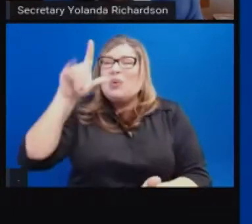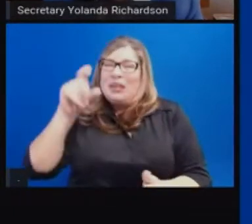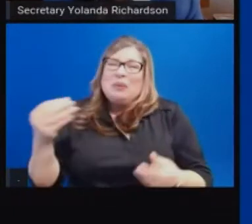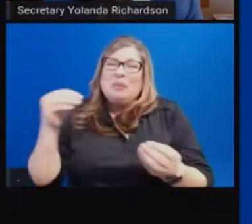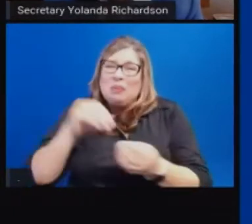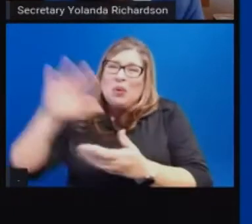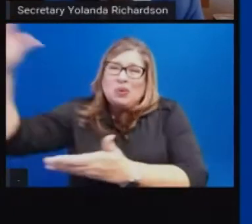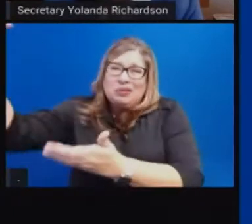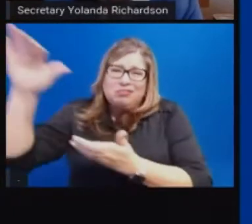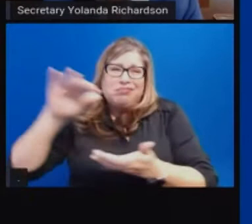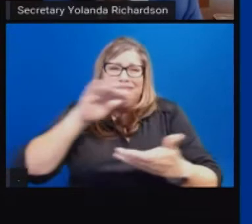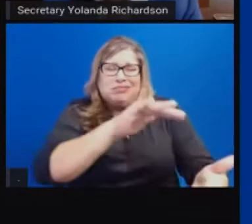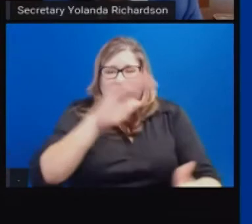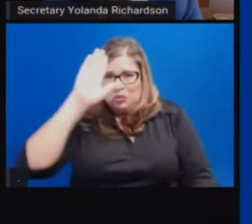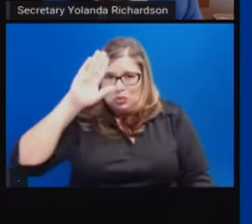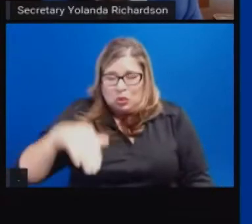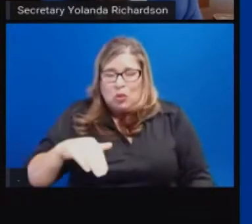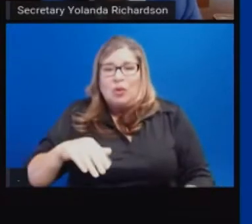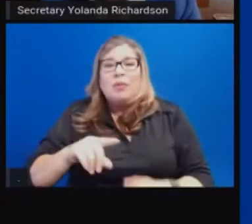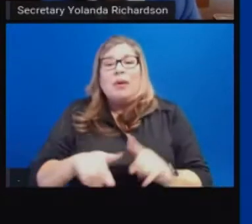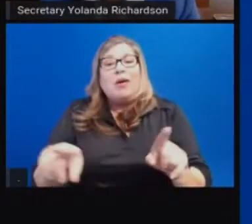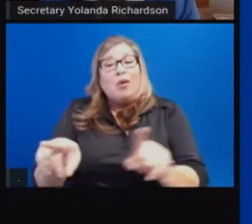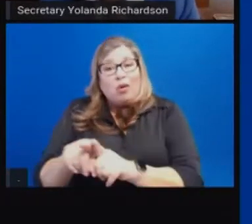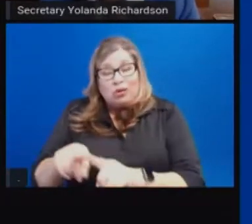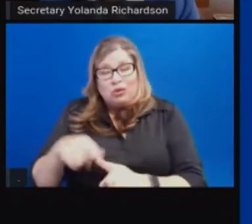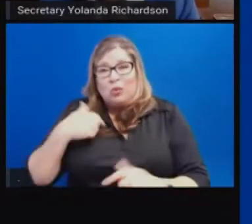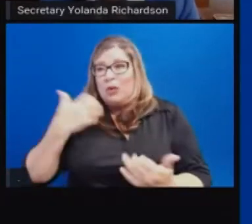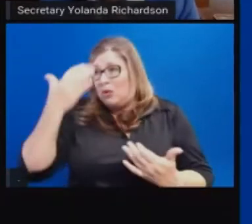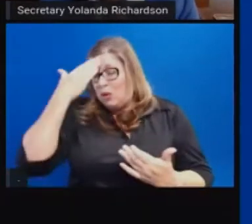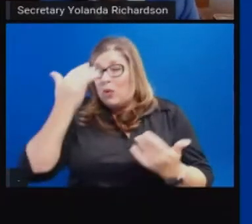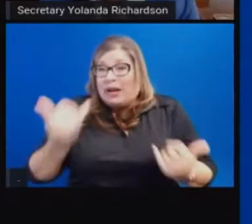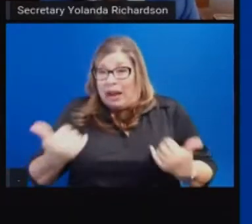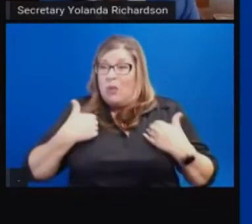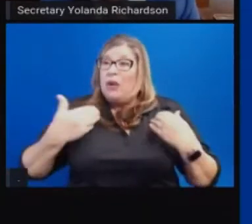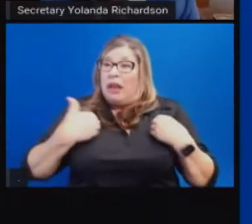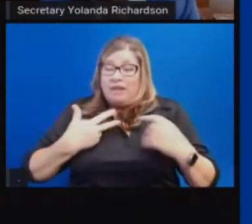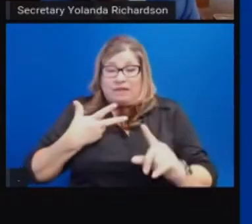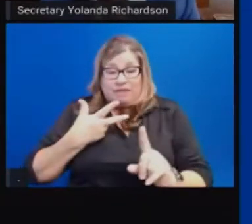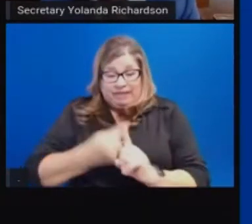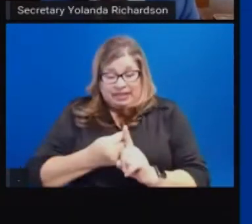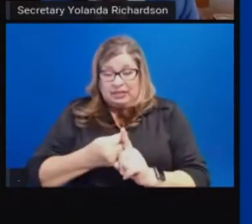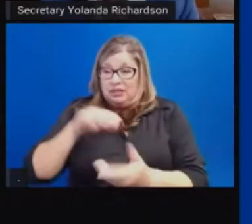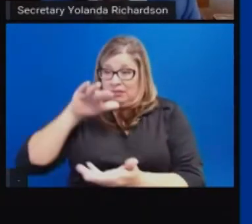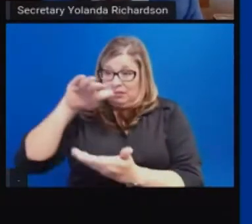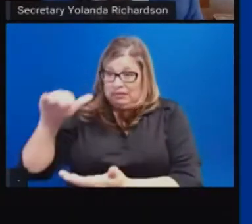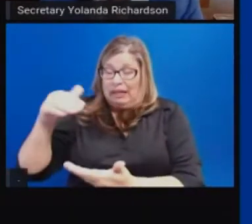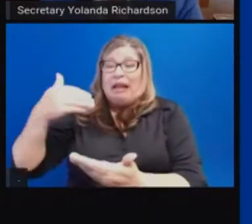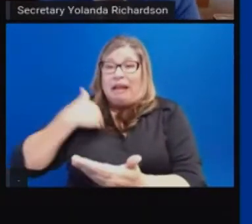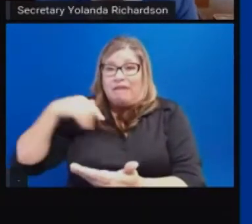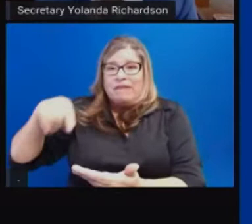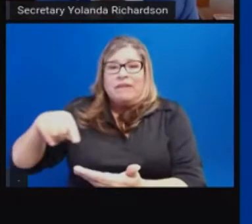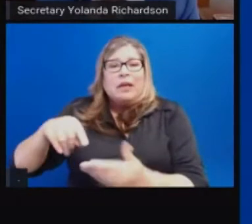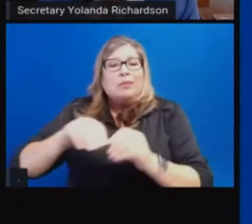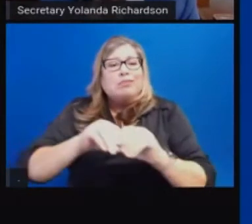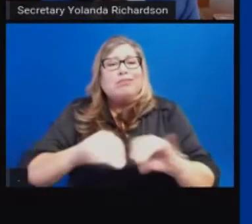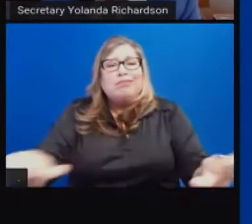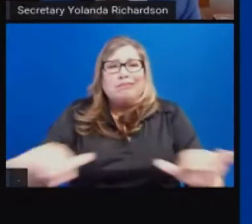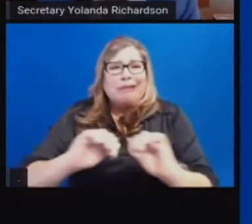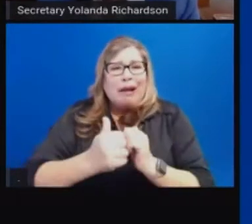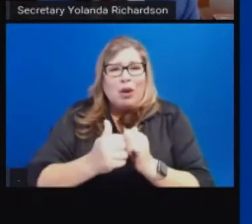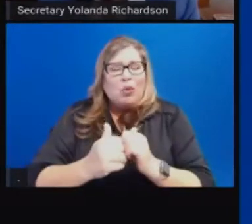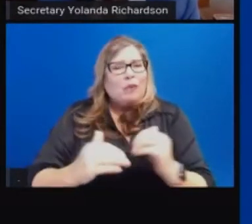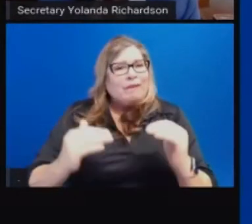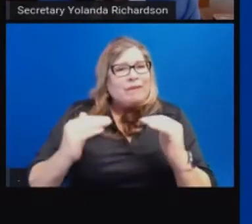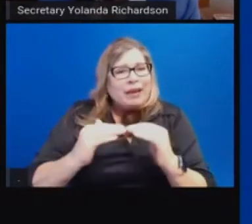possible. So we're developing an approach that allows us to do just that safely and equitably and quickly, but